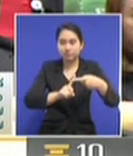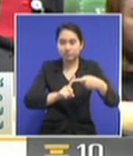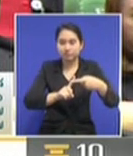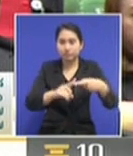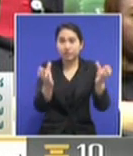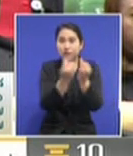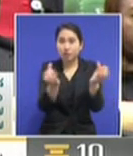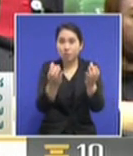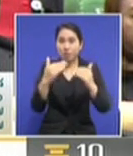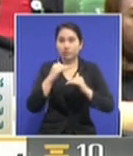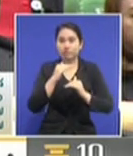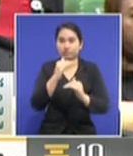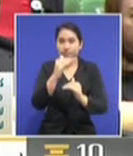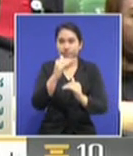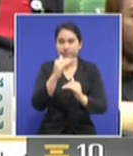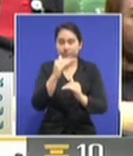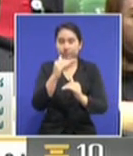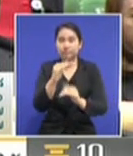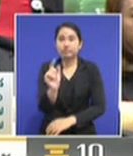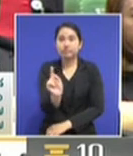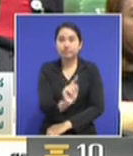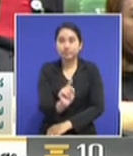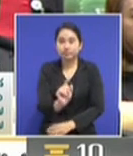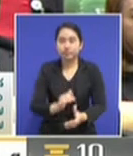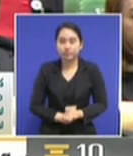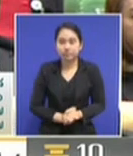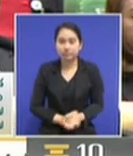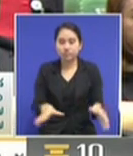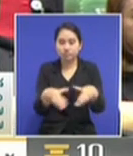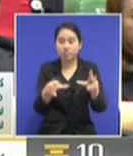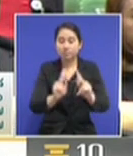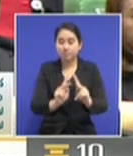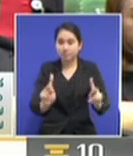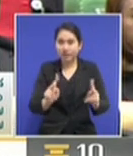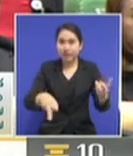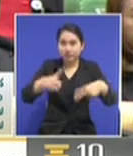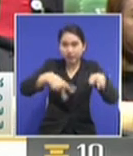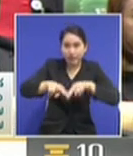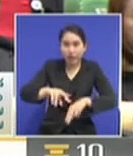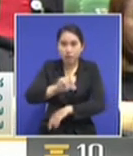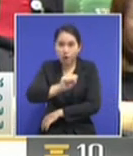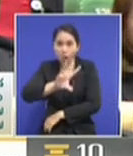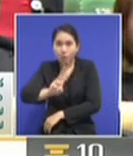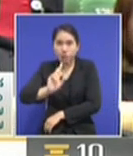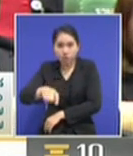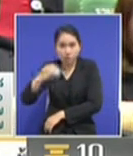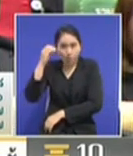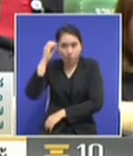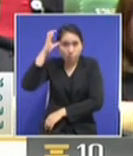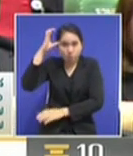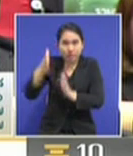And some of the Future Forward Party MPs has been mentioned. For example, Khun Panika's